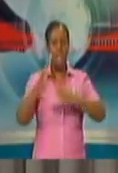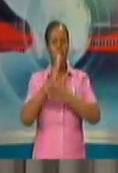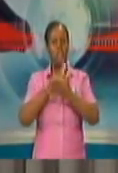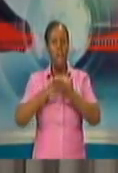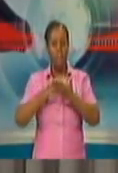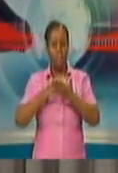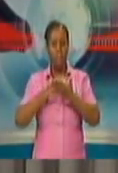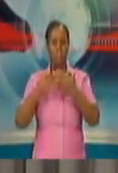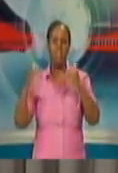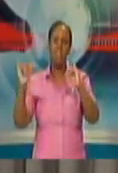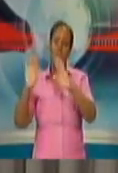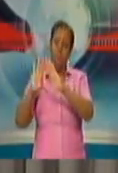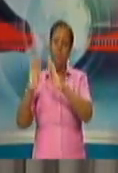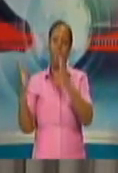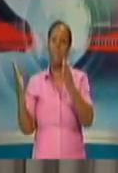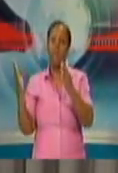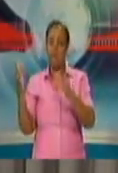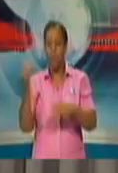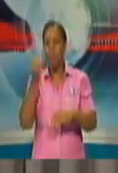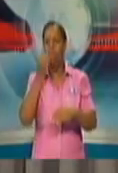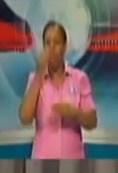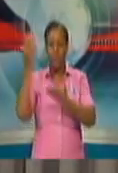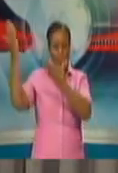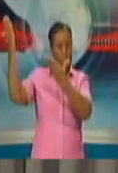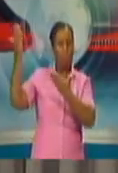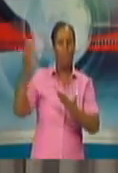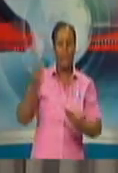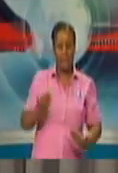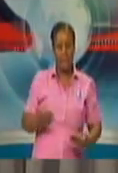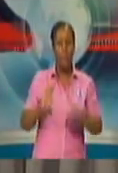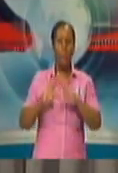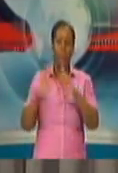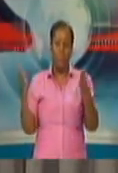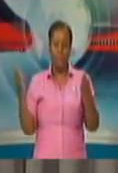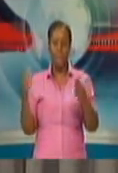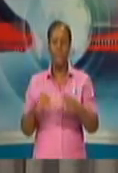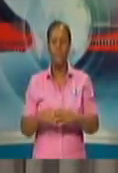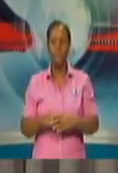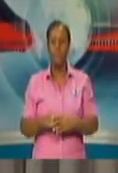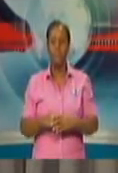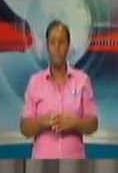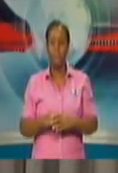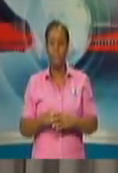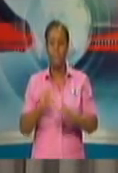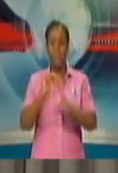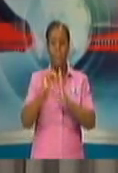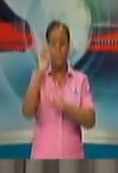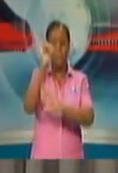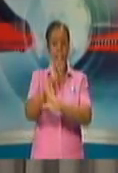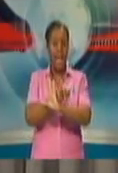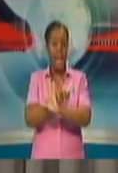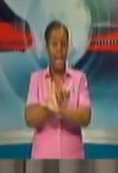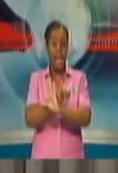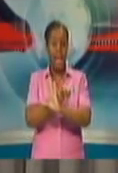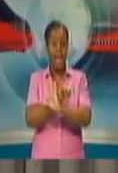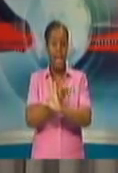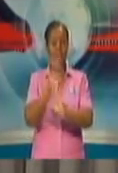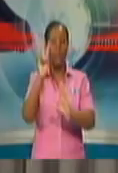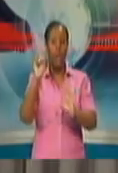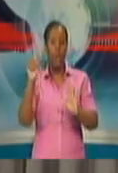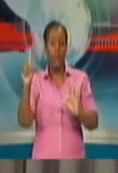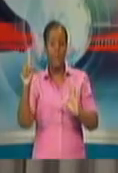And therefore, by May 21st, workers in several other sectors will now be back into employment.